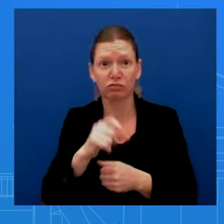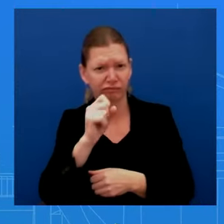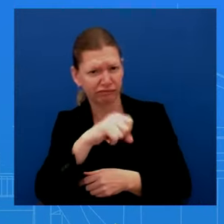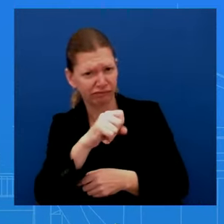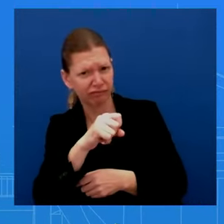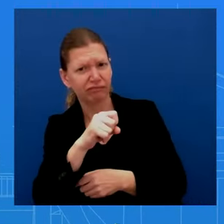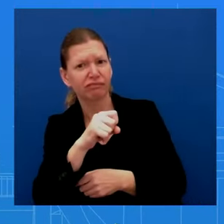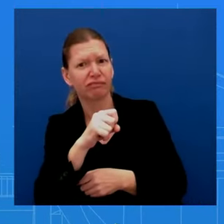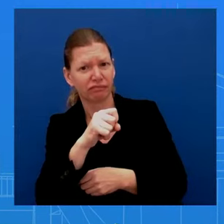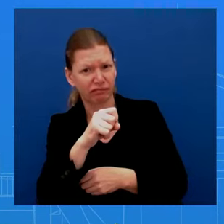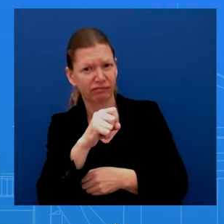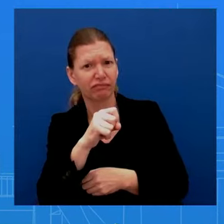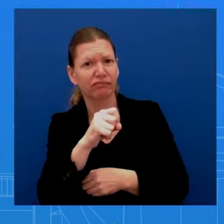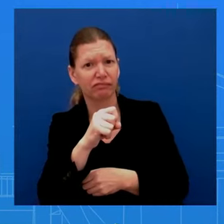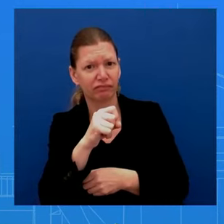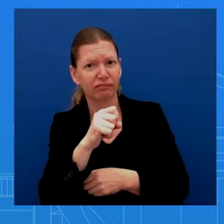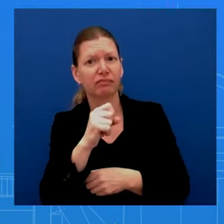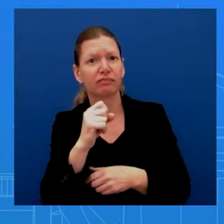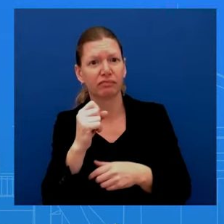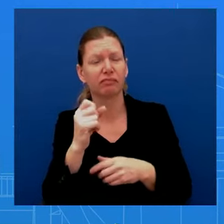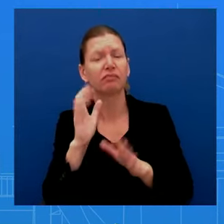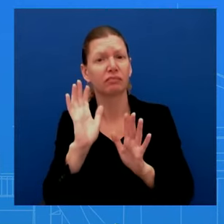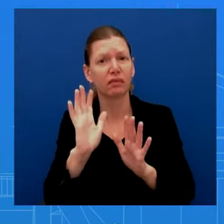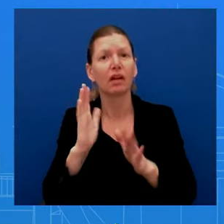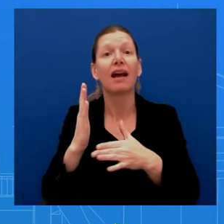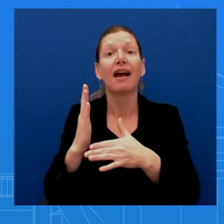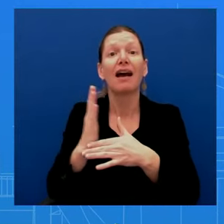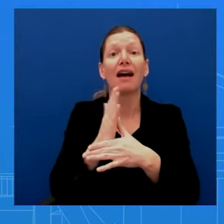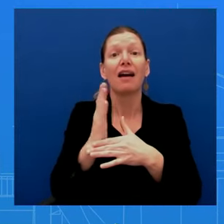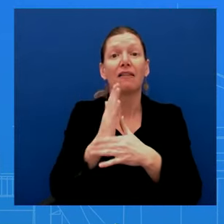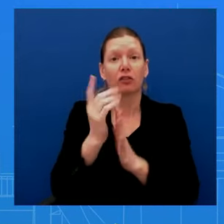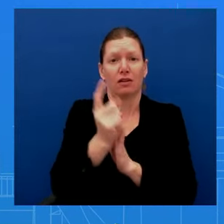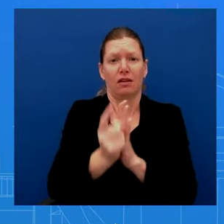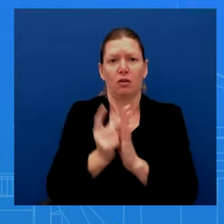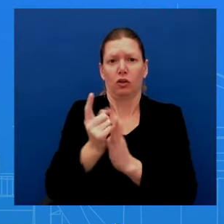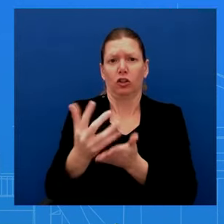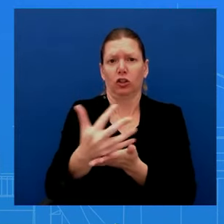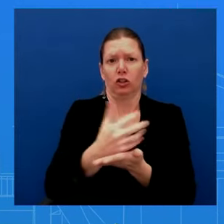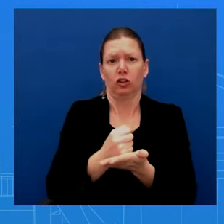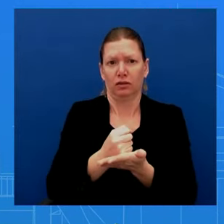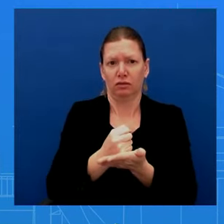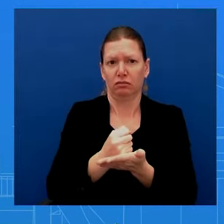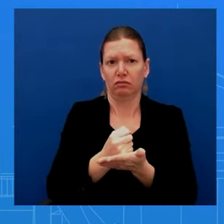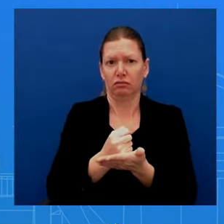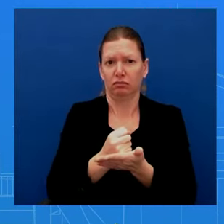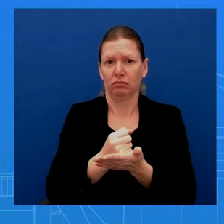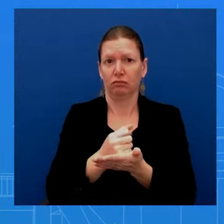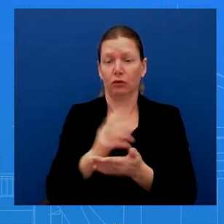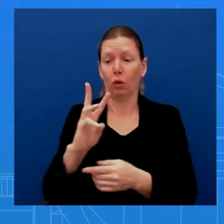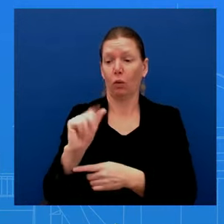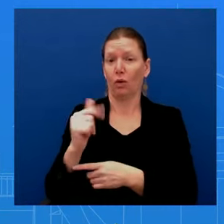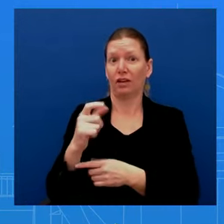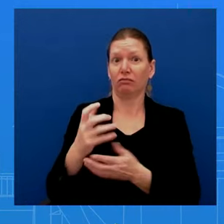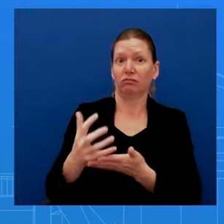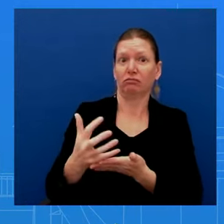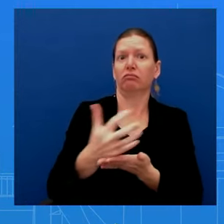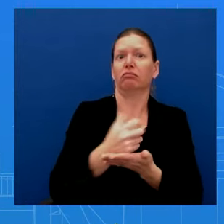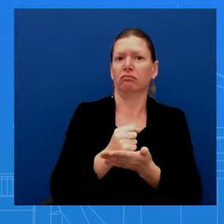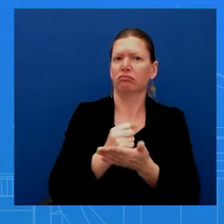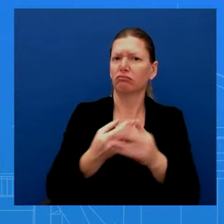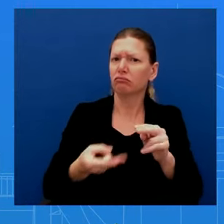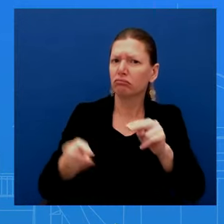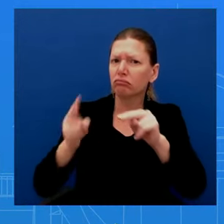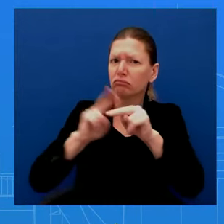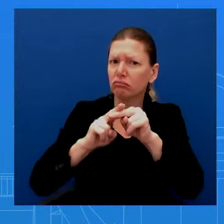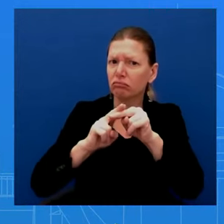up over a percent for all workers and they're up over 3 percent for moderate income workers. If you